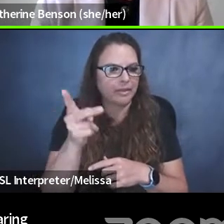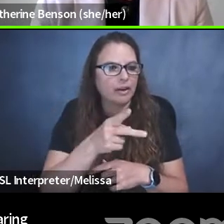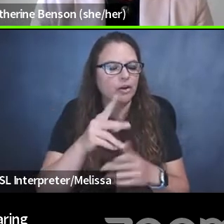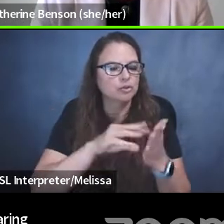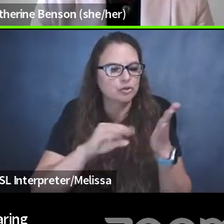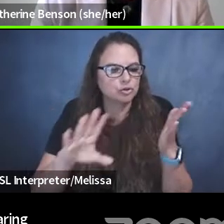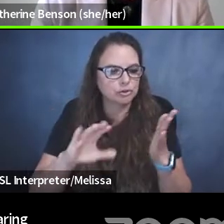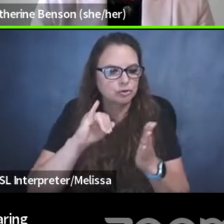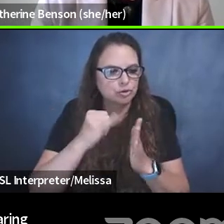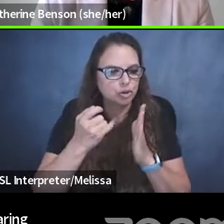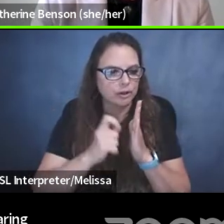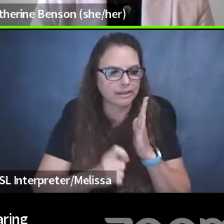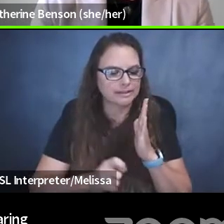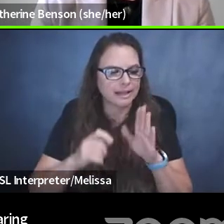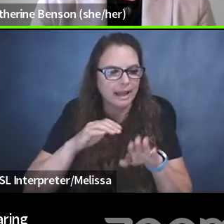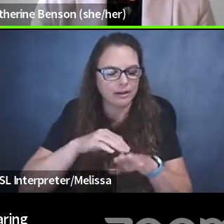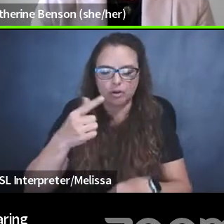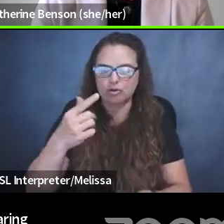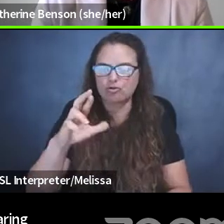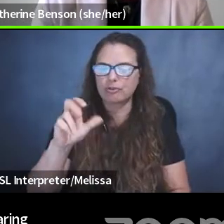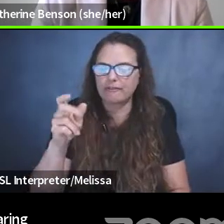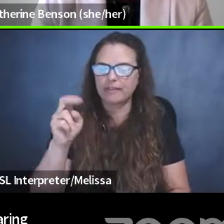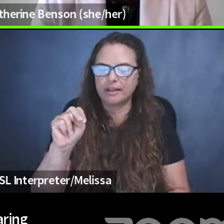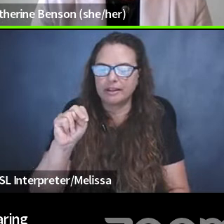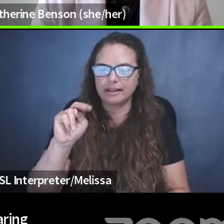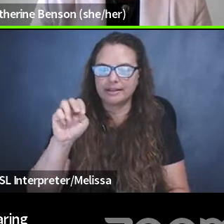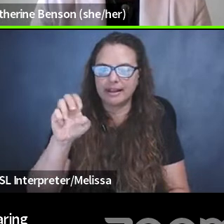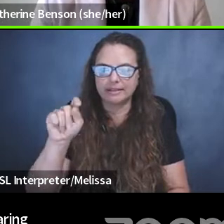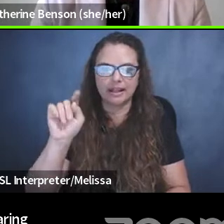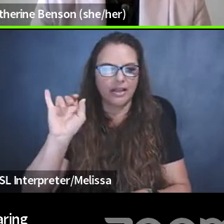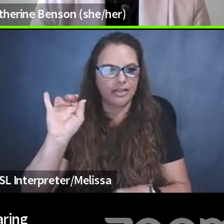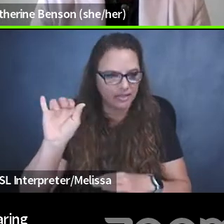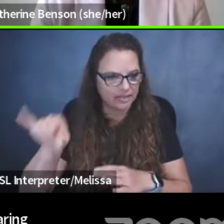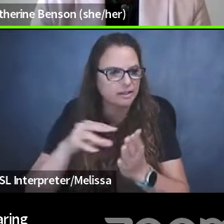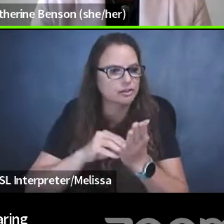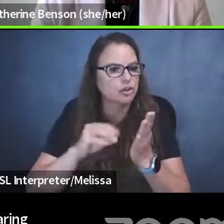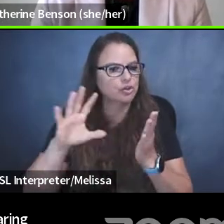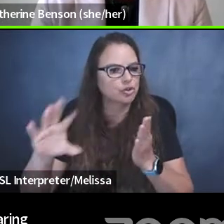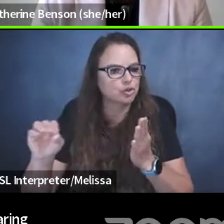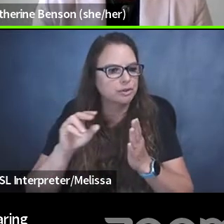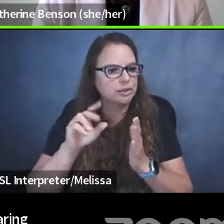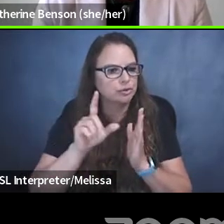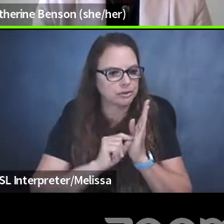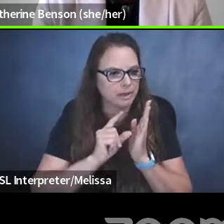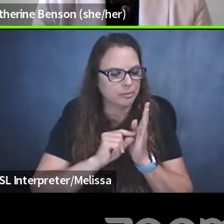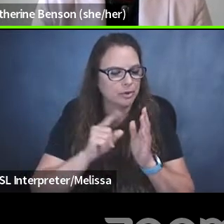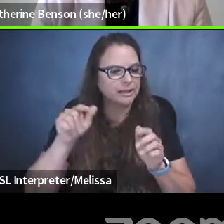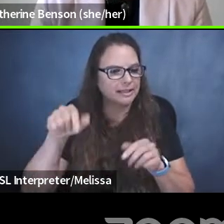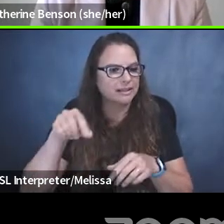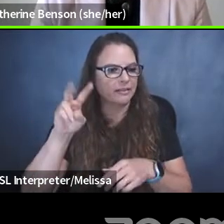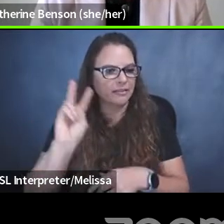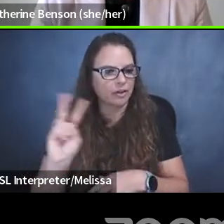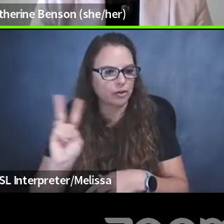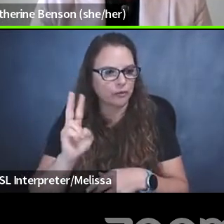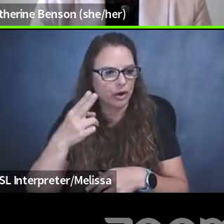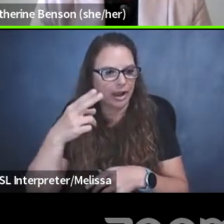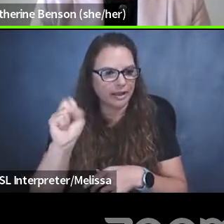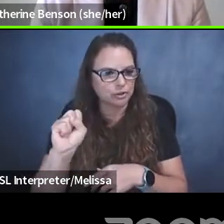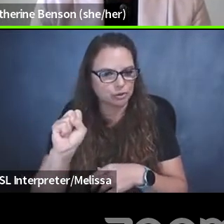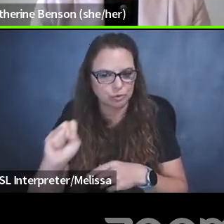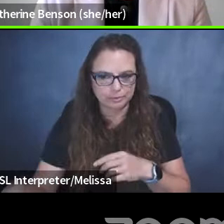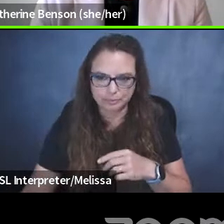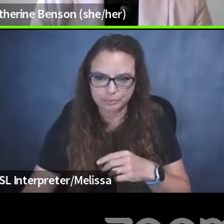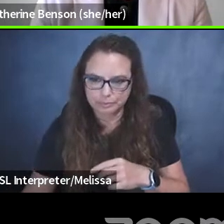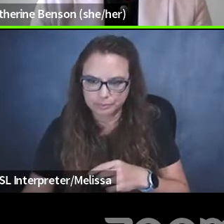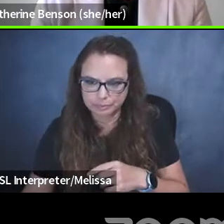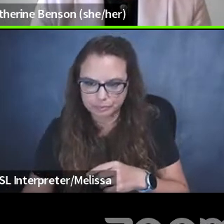Griffin's Nest, a student led independent newspaper based out of the Eric Hamber High School in Vancouver. They've recently been featured